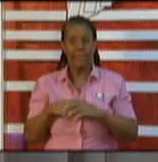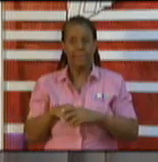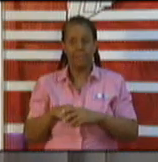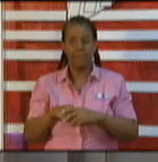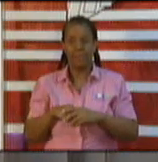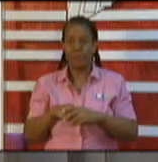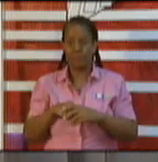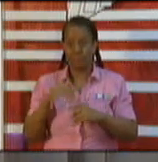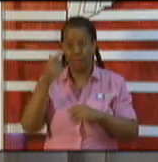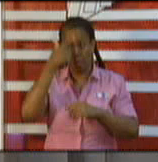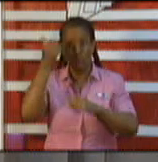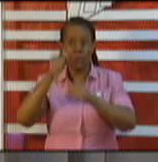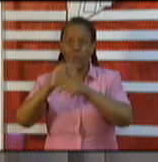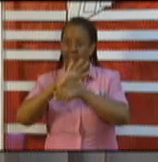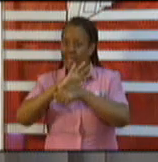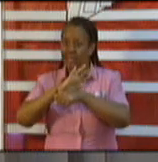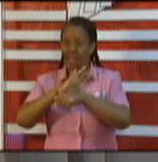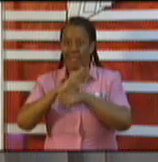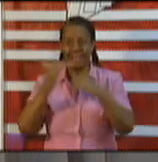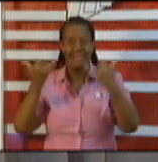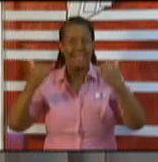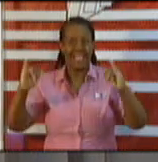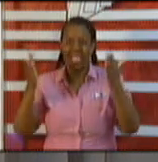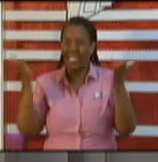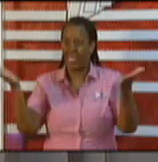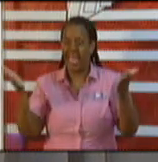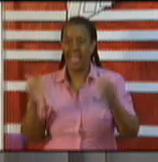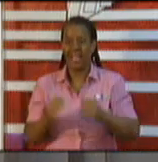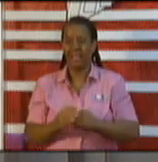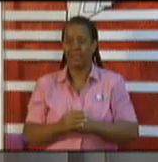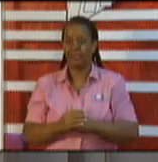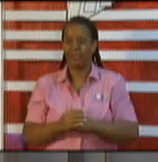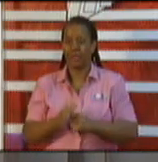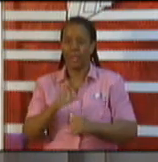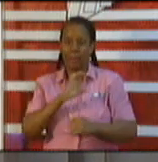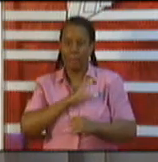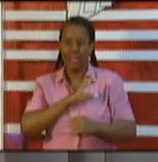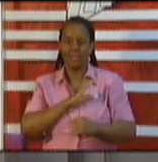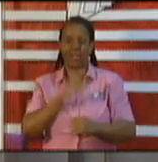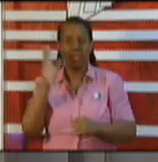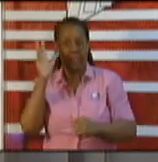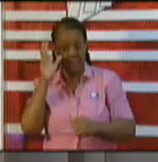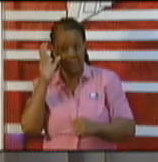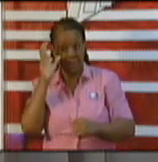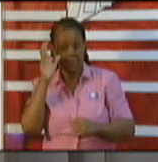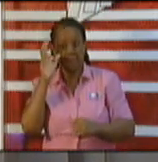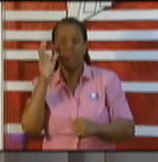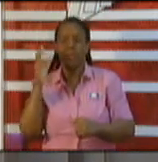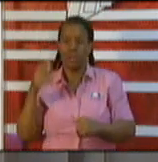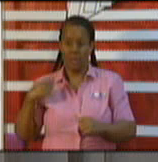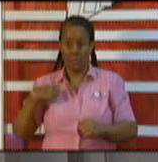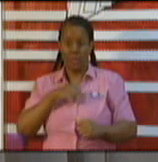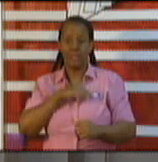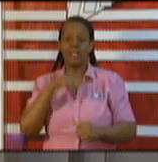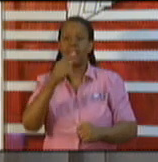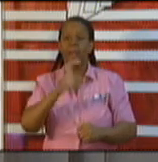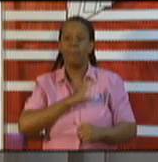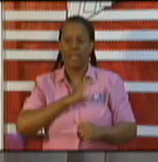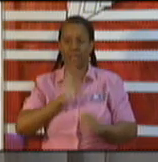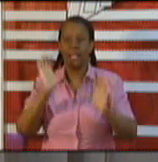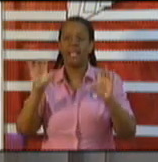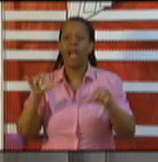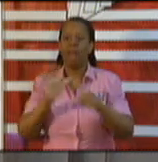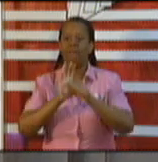deadly virus called COVID-19. The police have been instructed to enforce the law, so they will first of all give a warning,